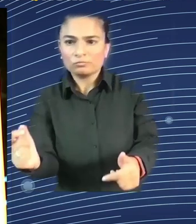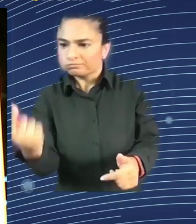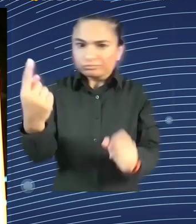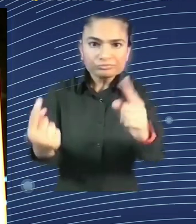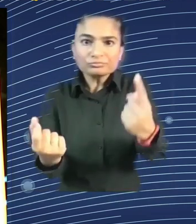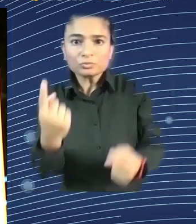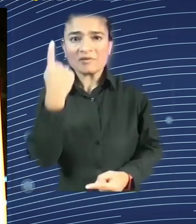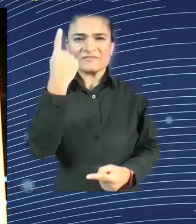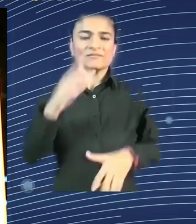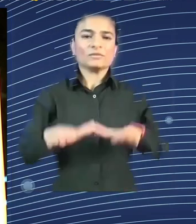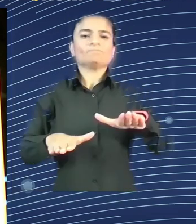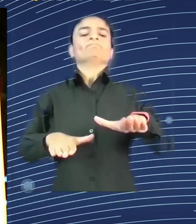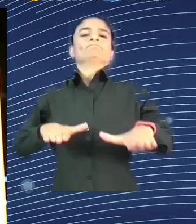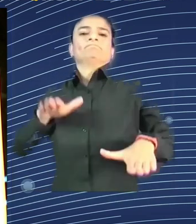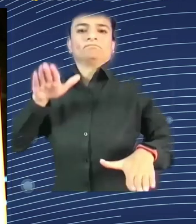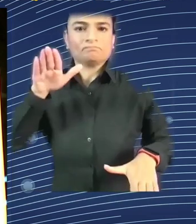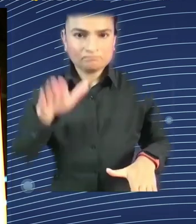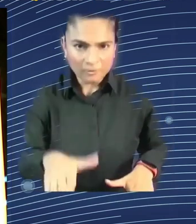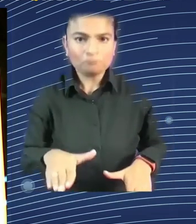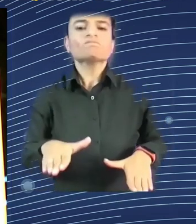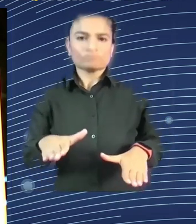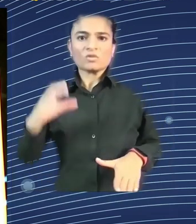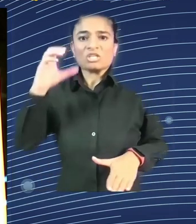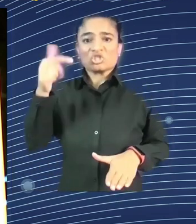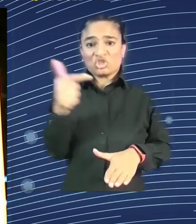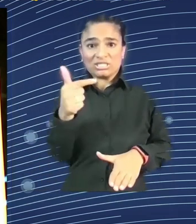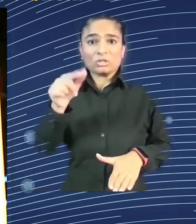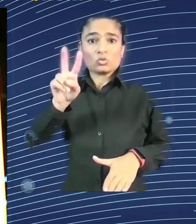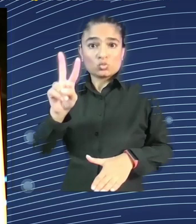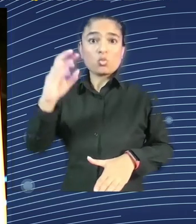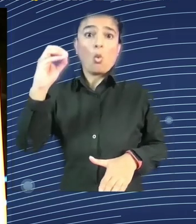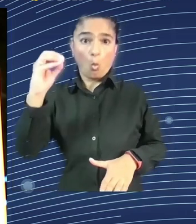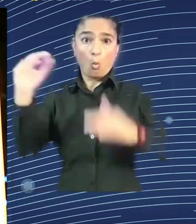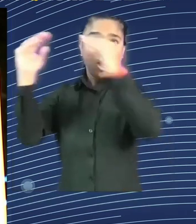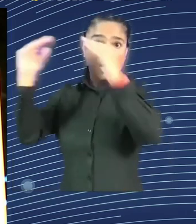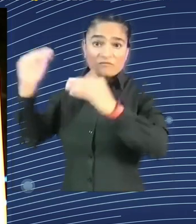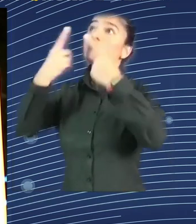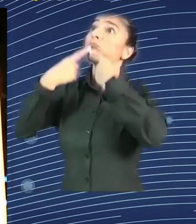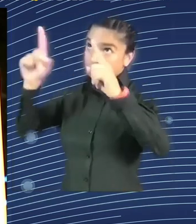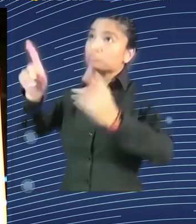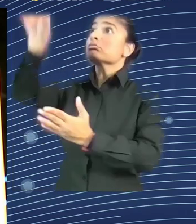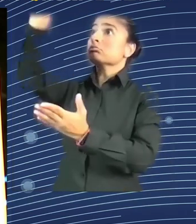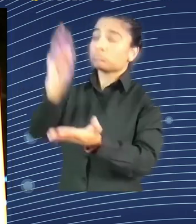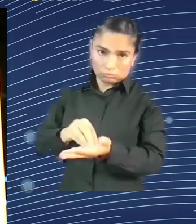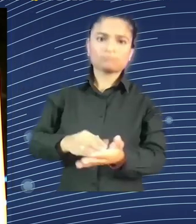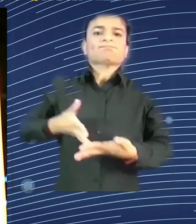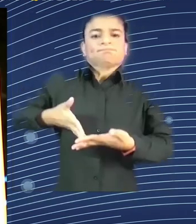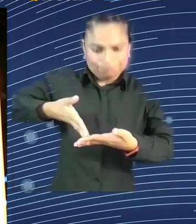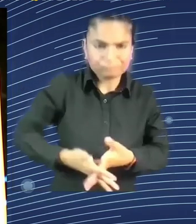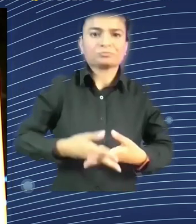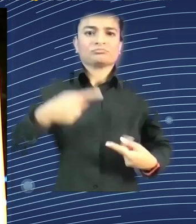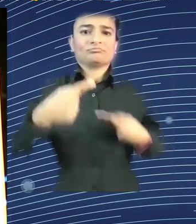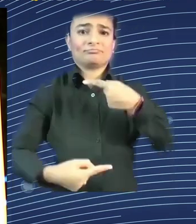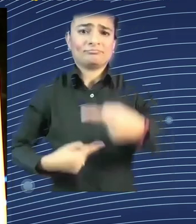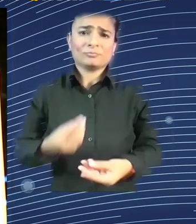declarations. they are not yet really regulating, but we need really a debate, and at the end also, I hope